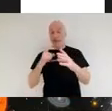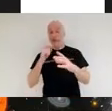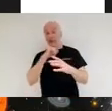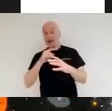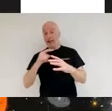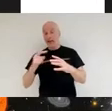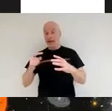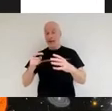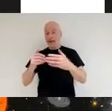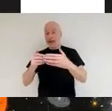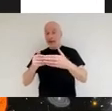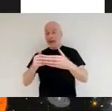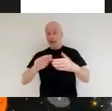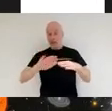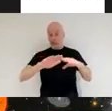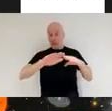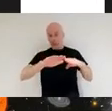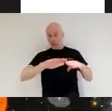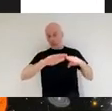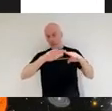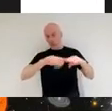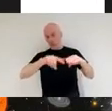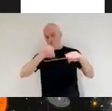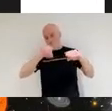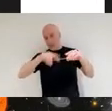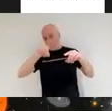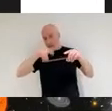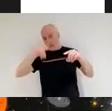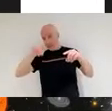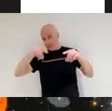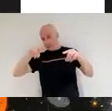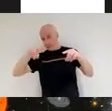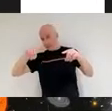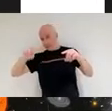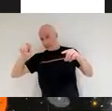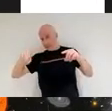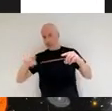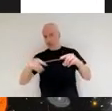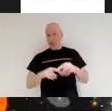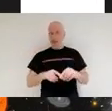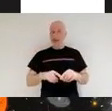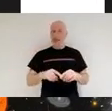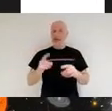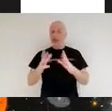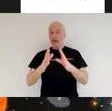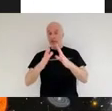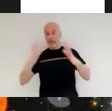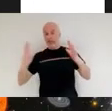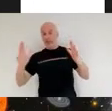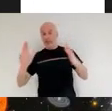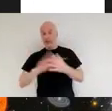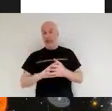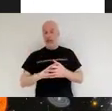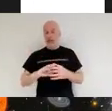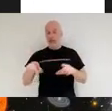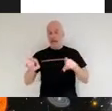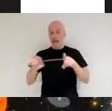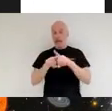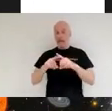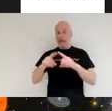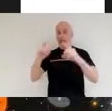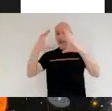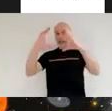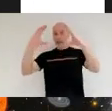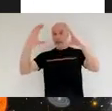visible light and the problem is if you're using a telescope you are basically passing light through an aperture through a gap